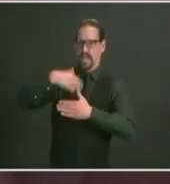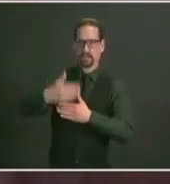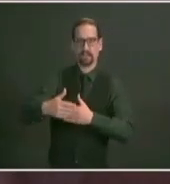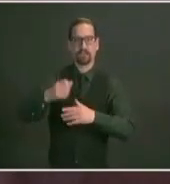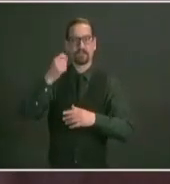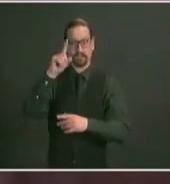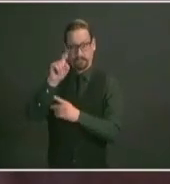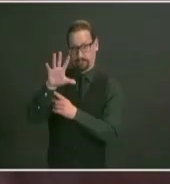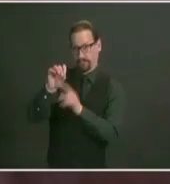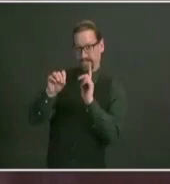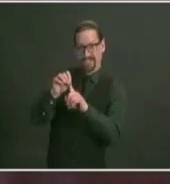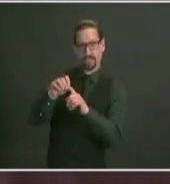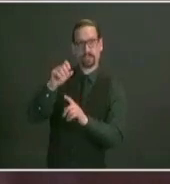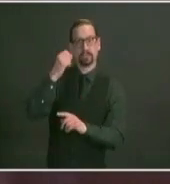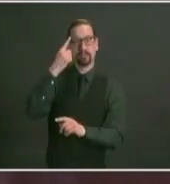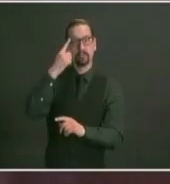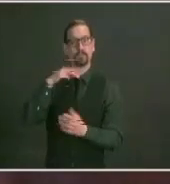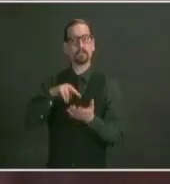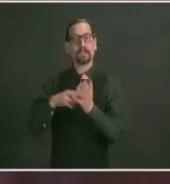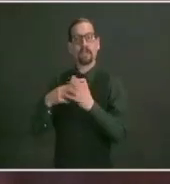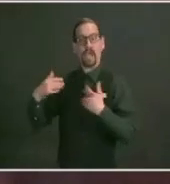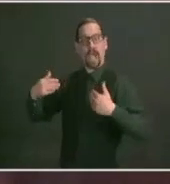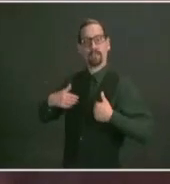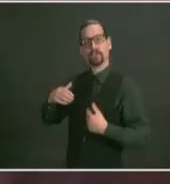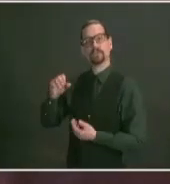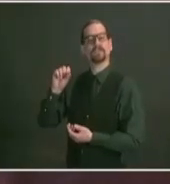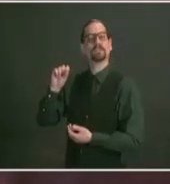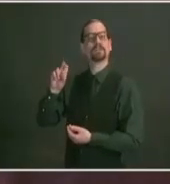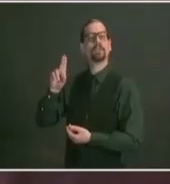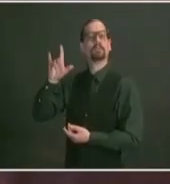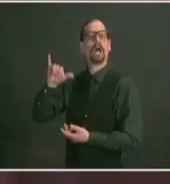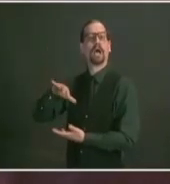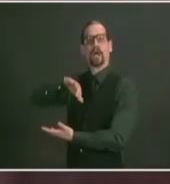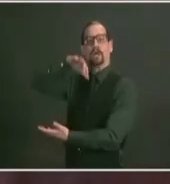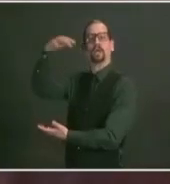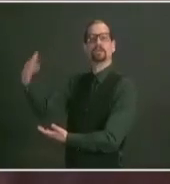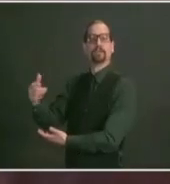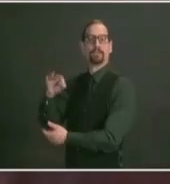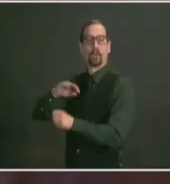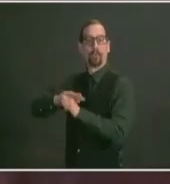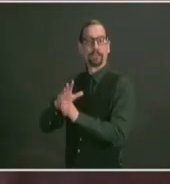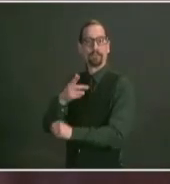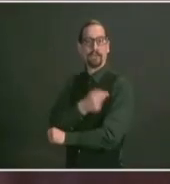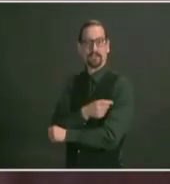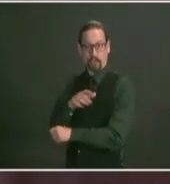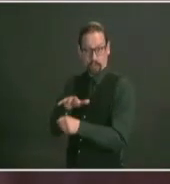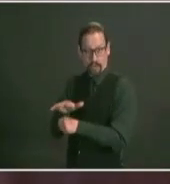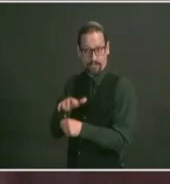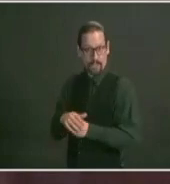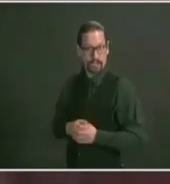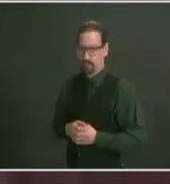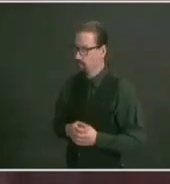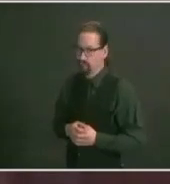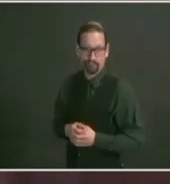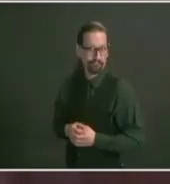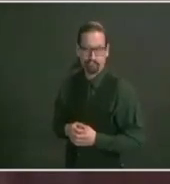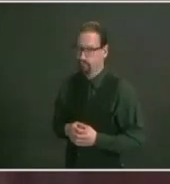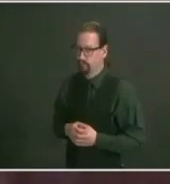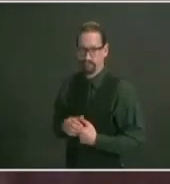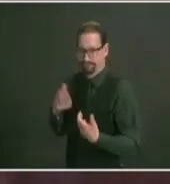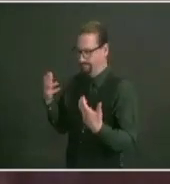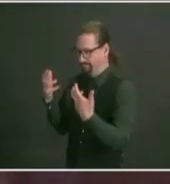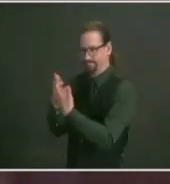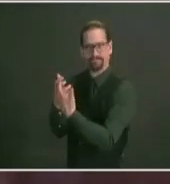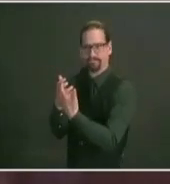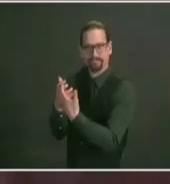and we appreciate everyone's patience but any day that we opened eligibility to these groups especially at this